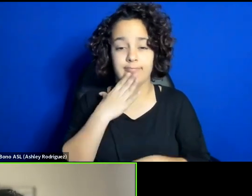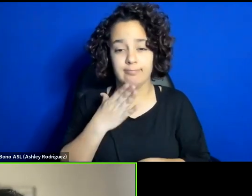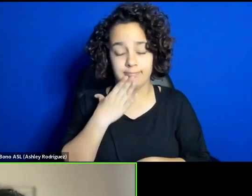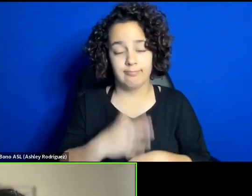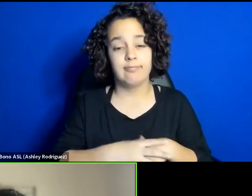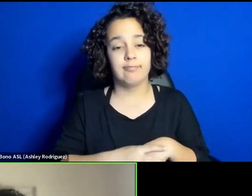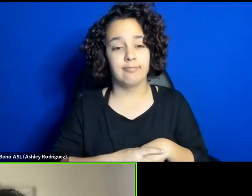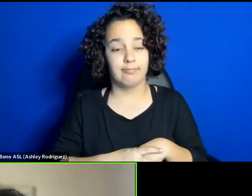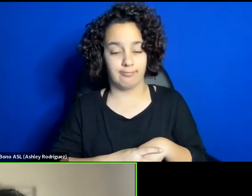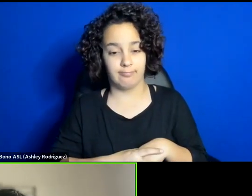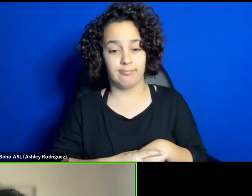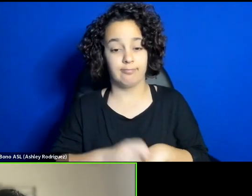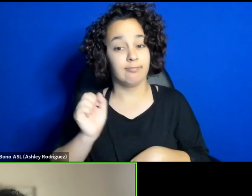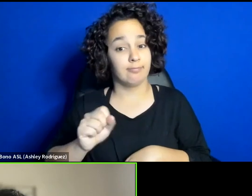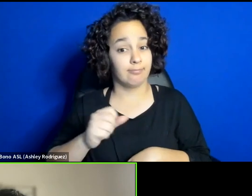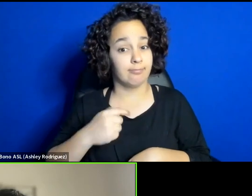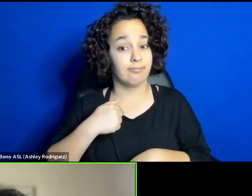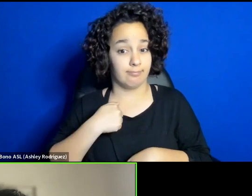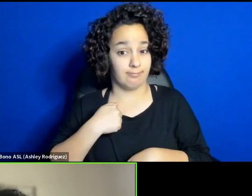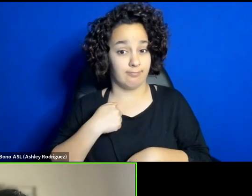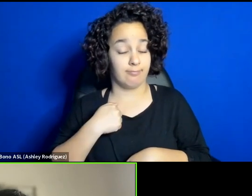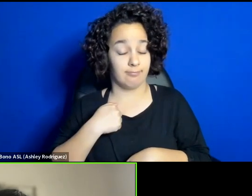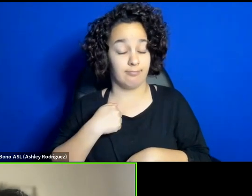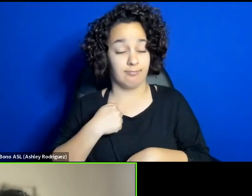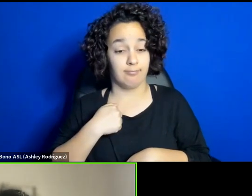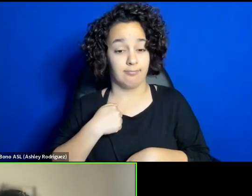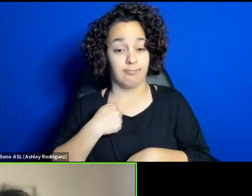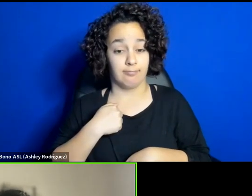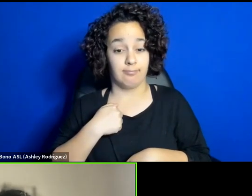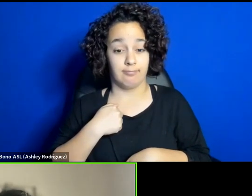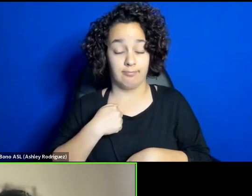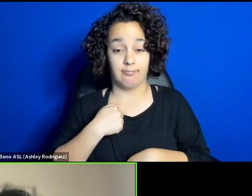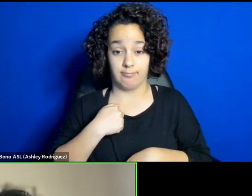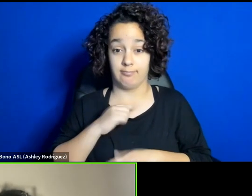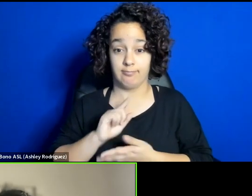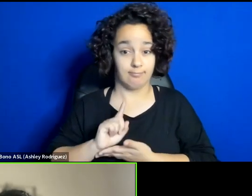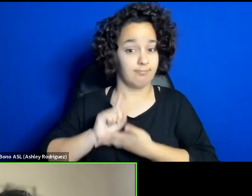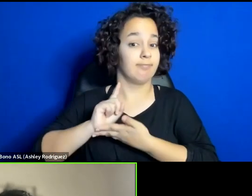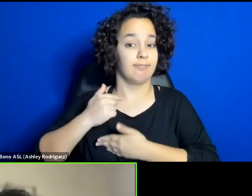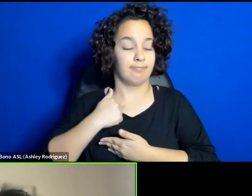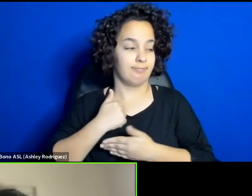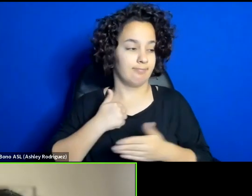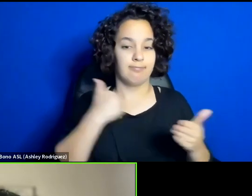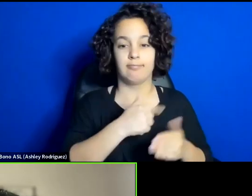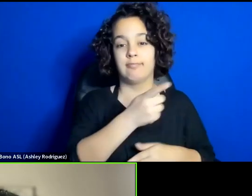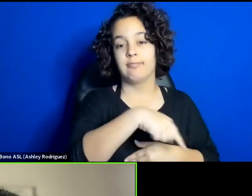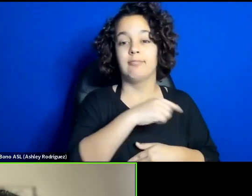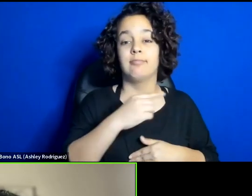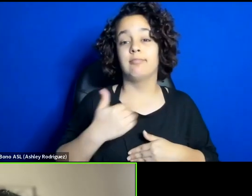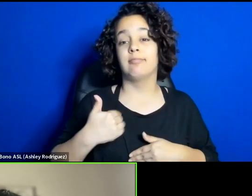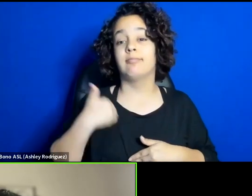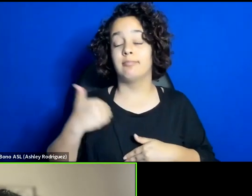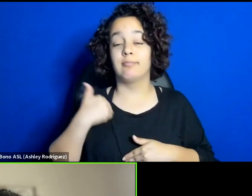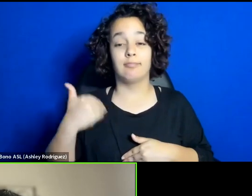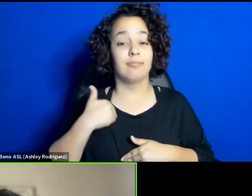privilege to be next to the young generation, artists, activists.